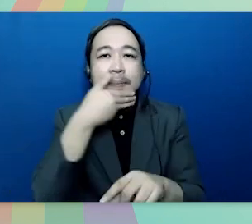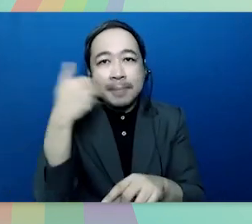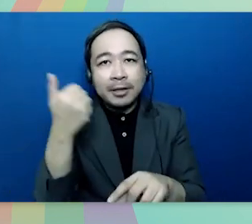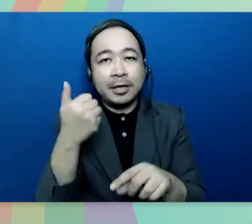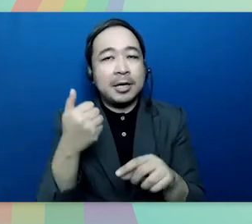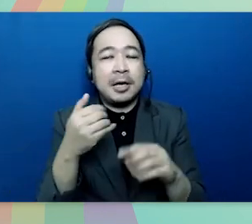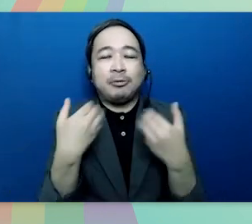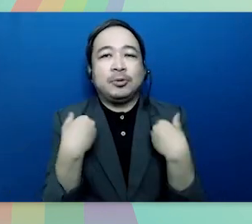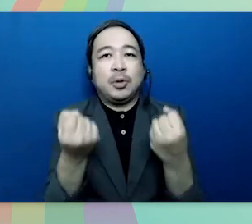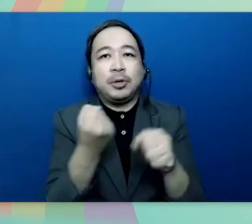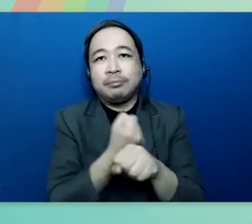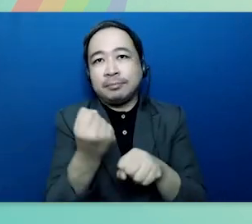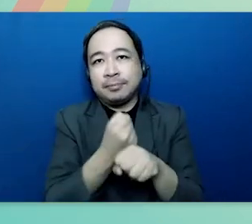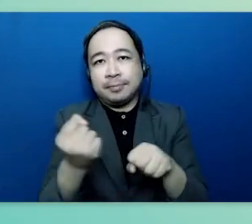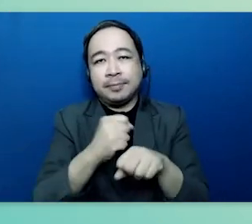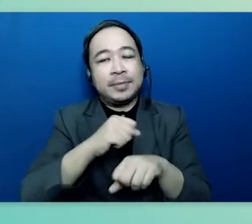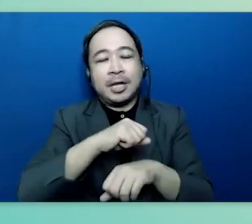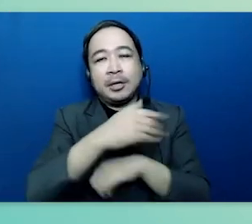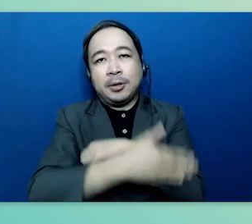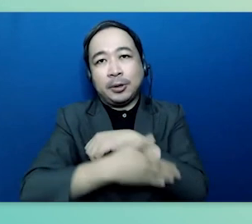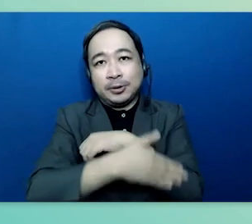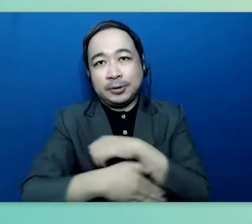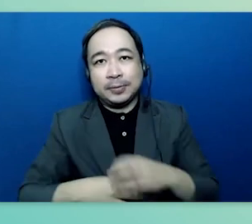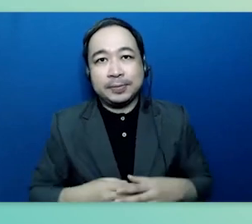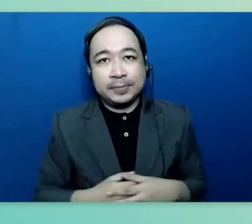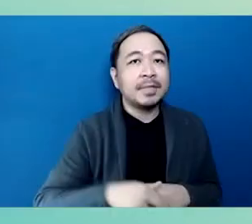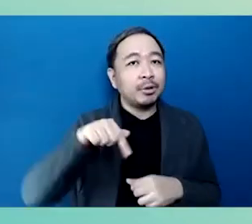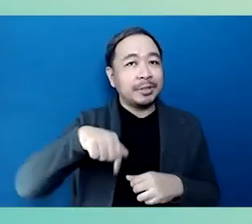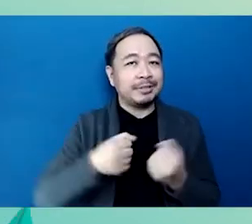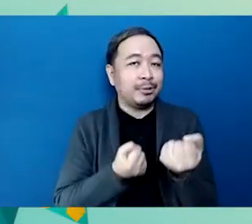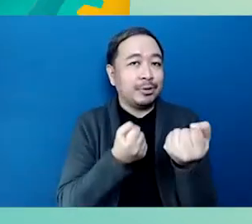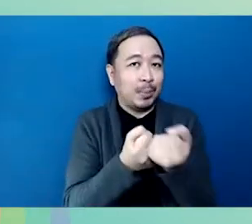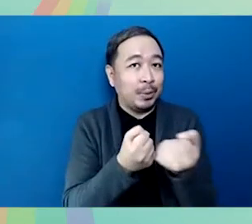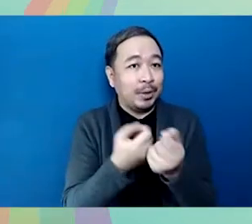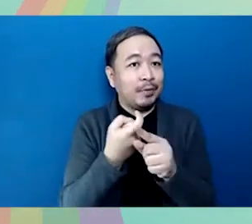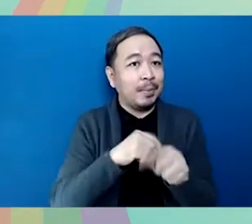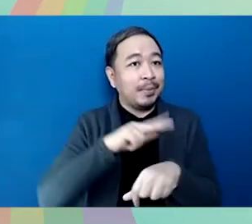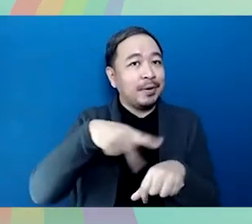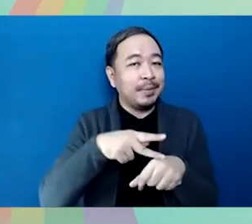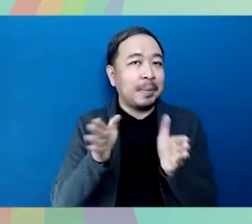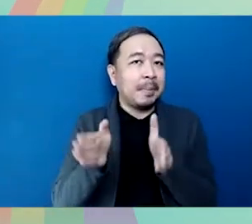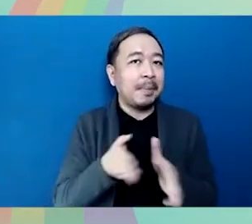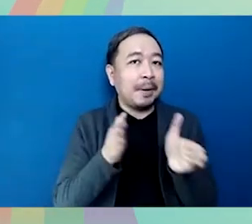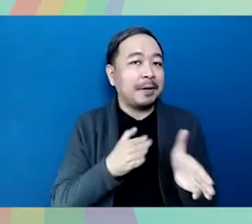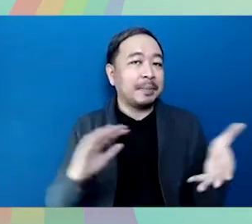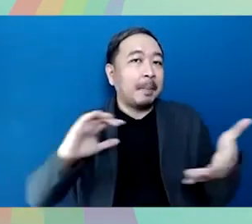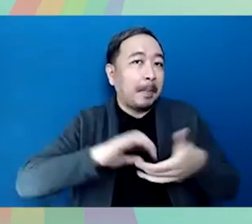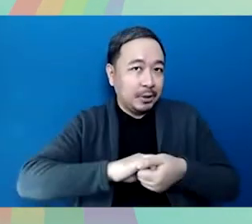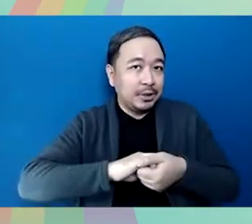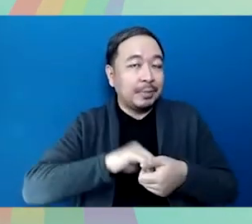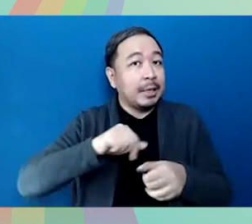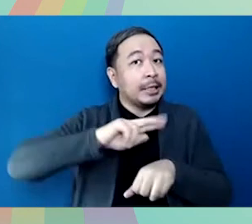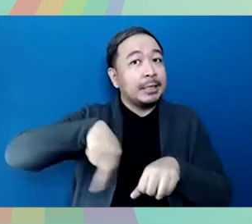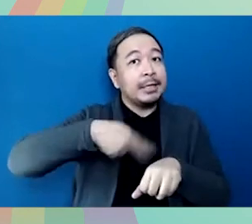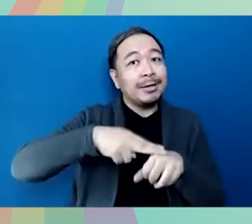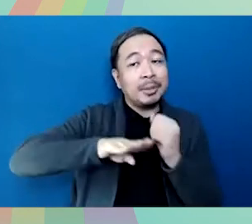better and more resilient nation this is brought to you by the philippine preparedness partnership